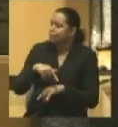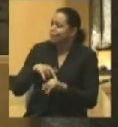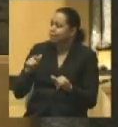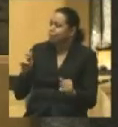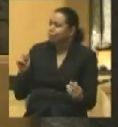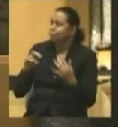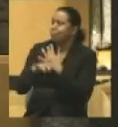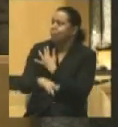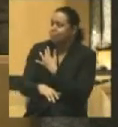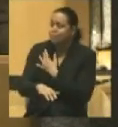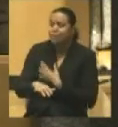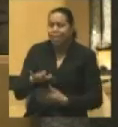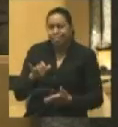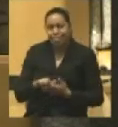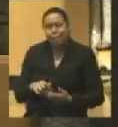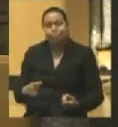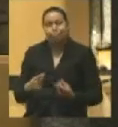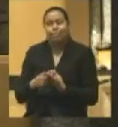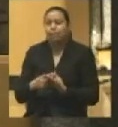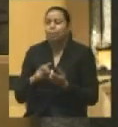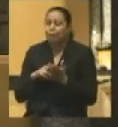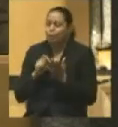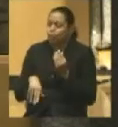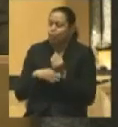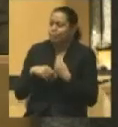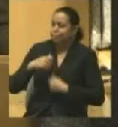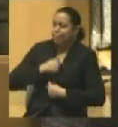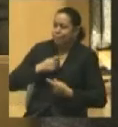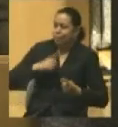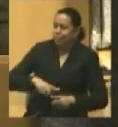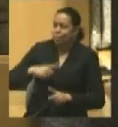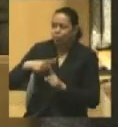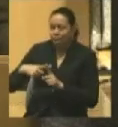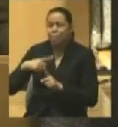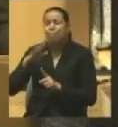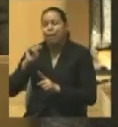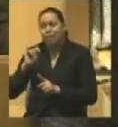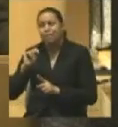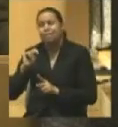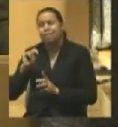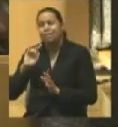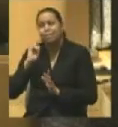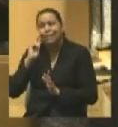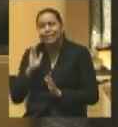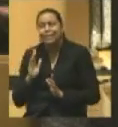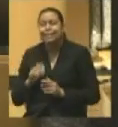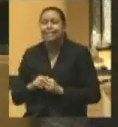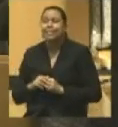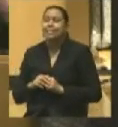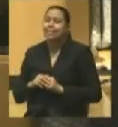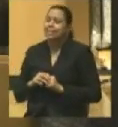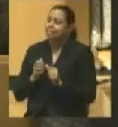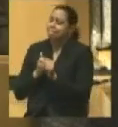that, yeah, you gotta contextualize it with military events, but the politicians, uh, they marched